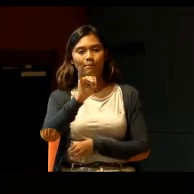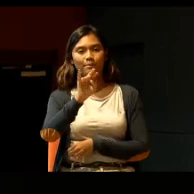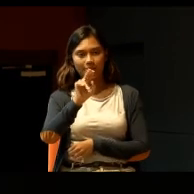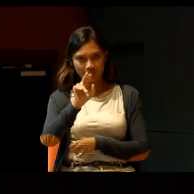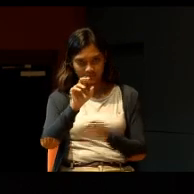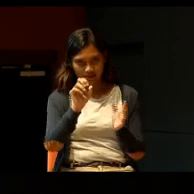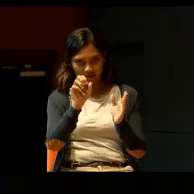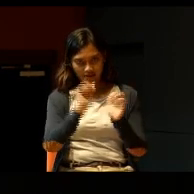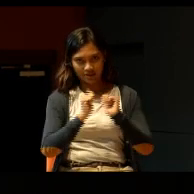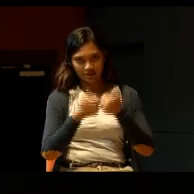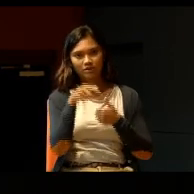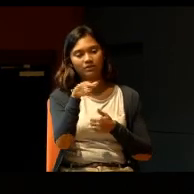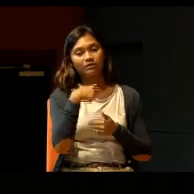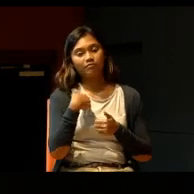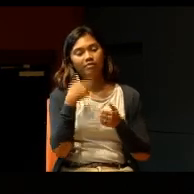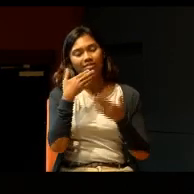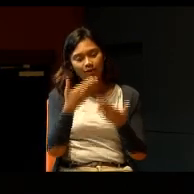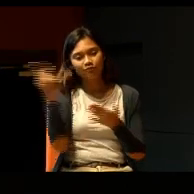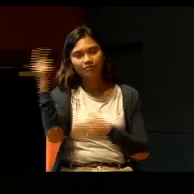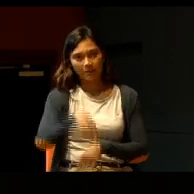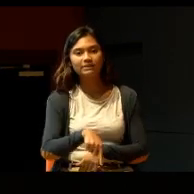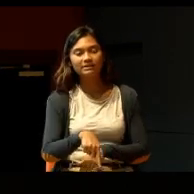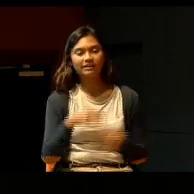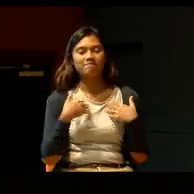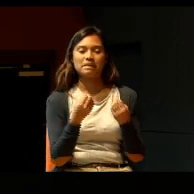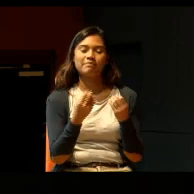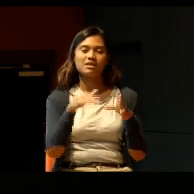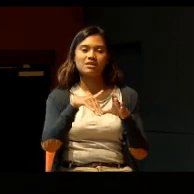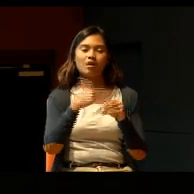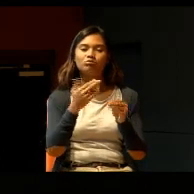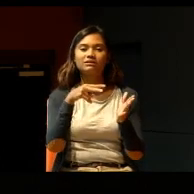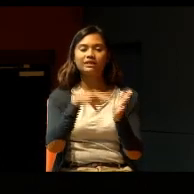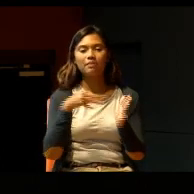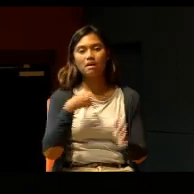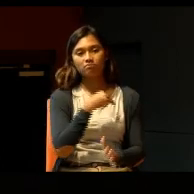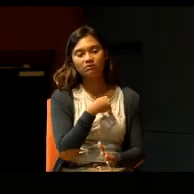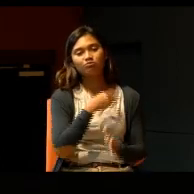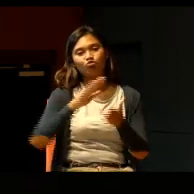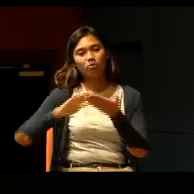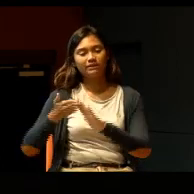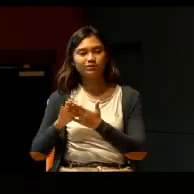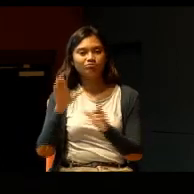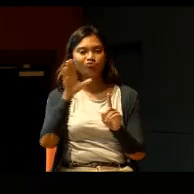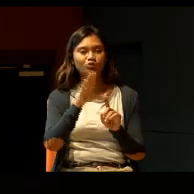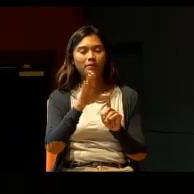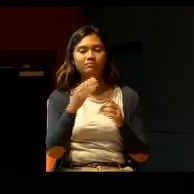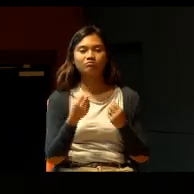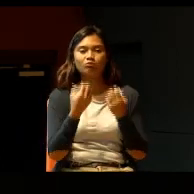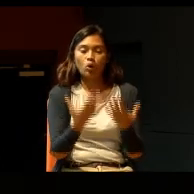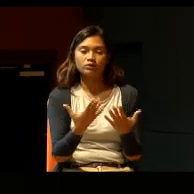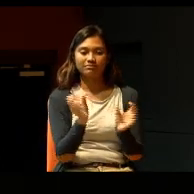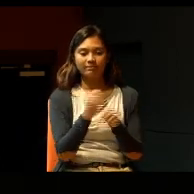today, a platform to showcase the many outstanding members of the NUS community who are championing causes that will make this a better world.